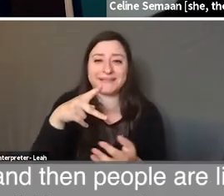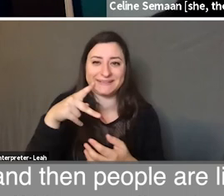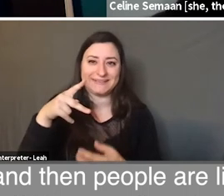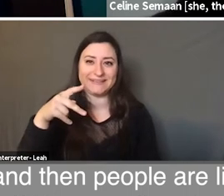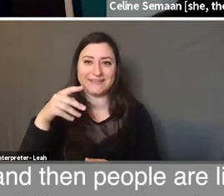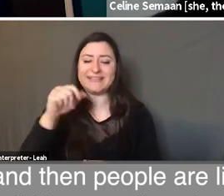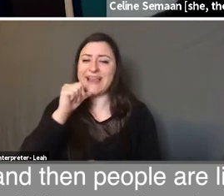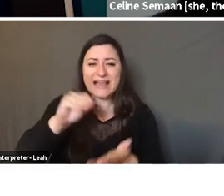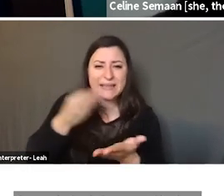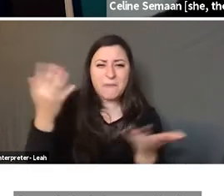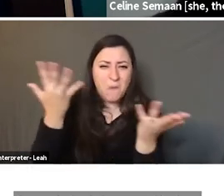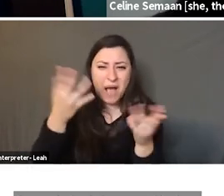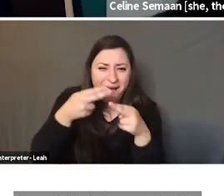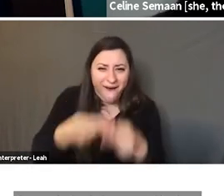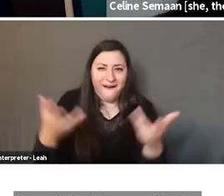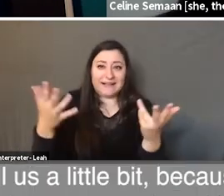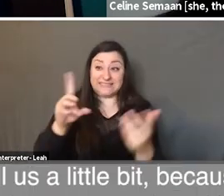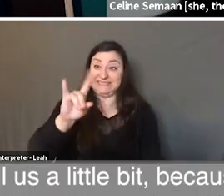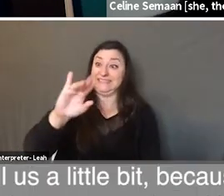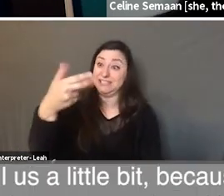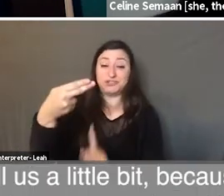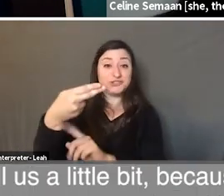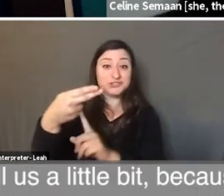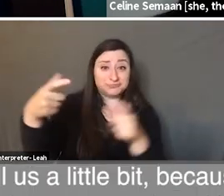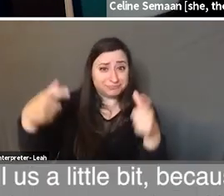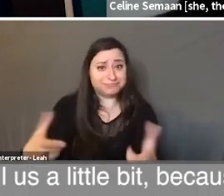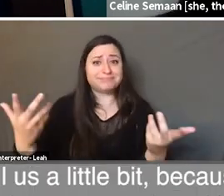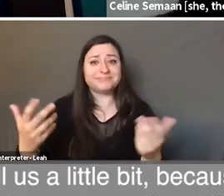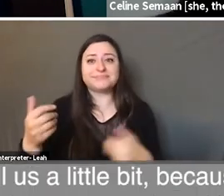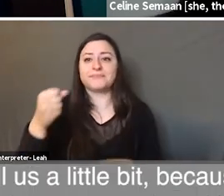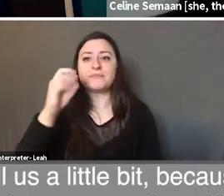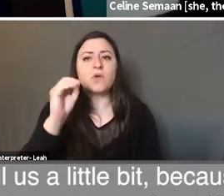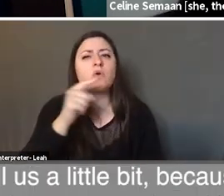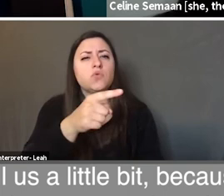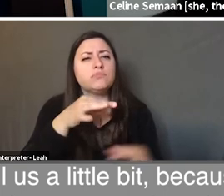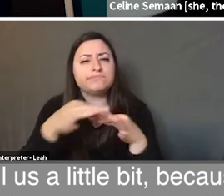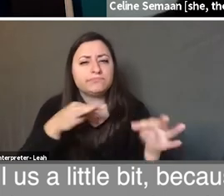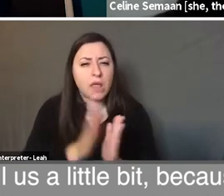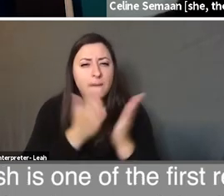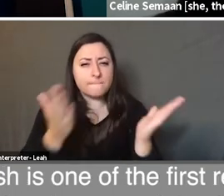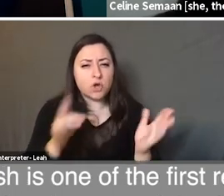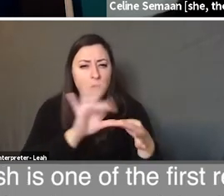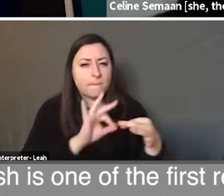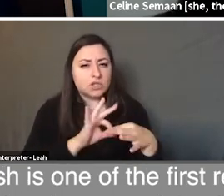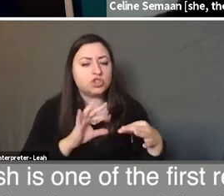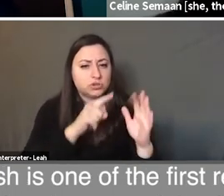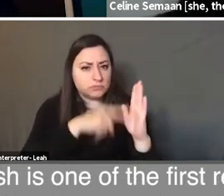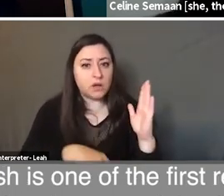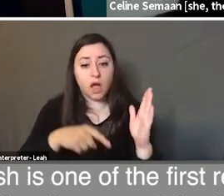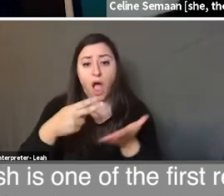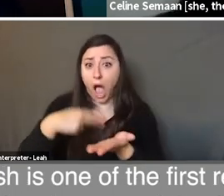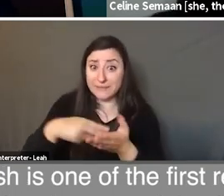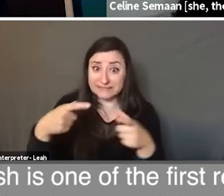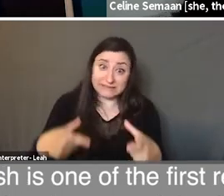it's not a dip, what is it? And I said, it's a dish. So tell us a little bit, because in the book that you mention, hummus as a dish is